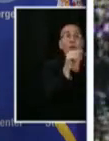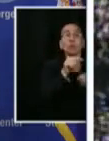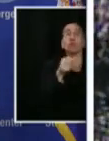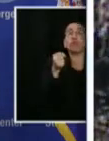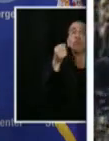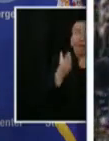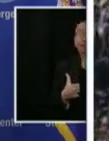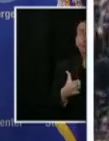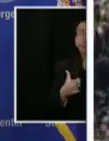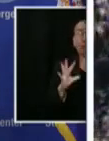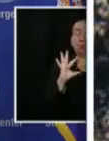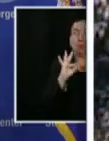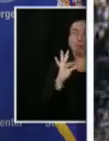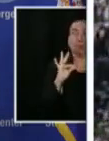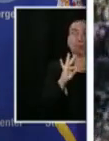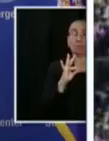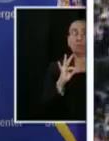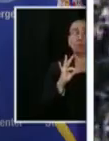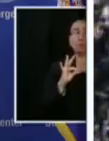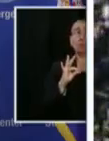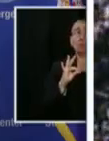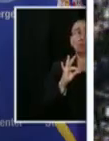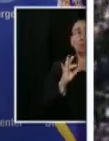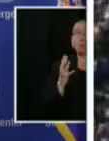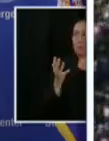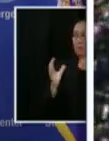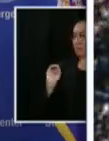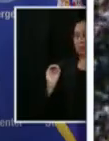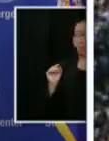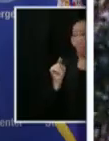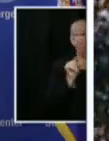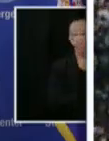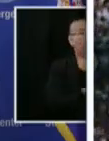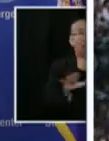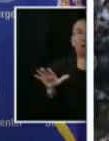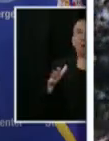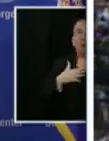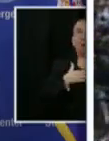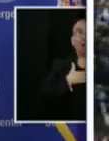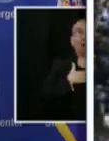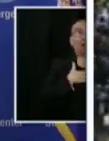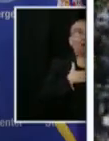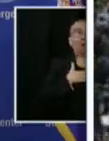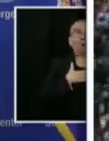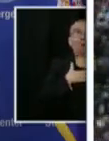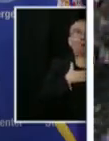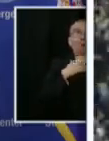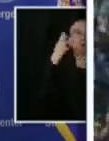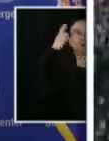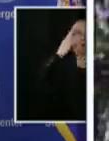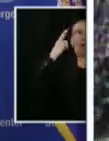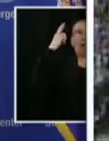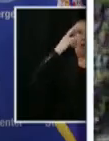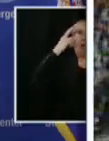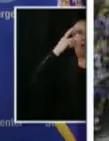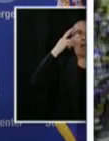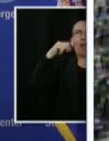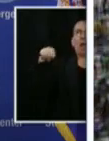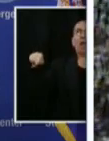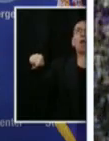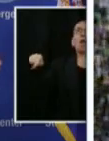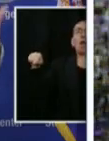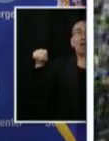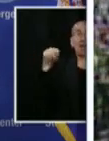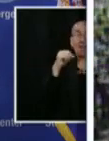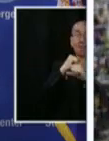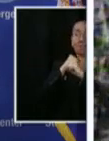was told it didn't kill anybody, he noted that the crowd, the vast majority, were protecting him. The protesters